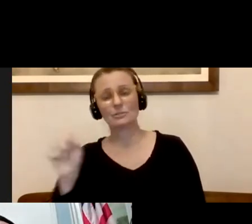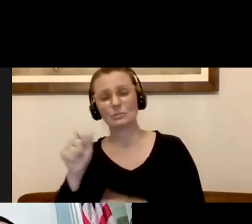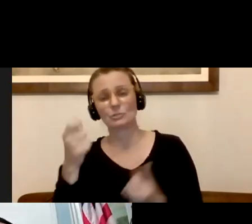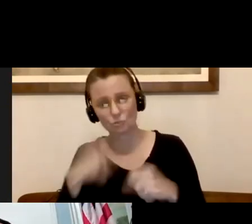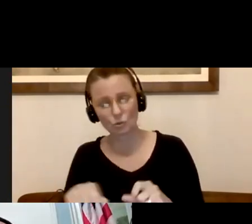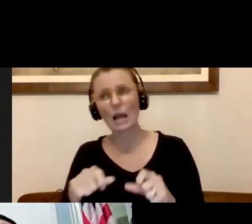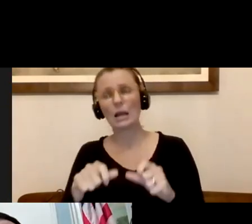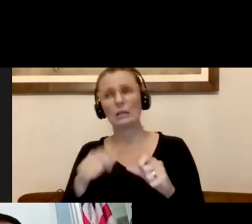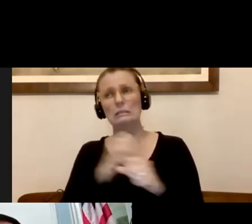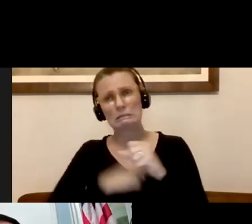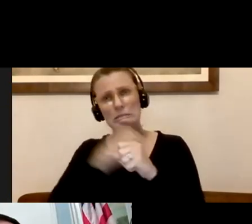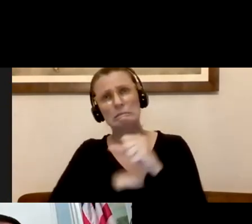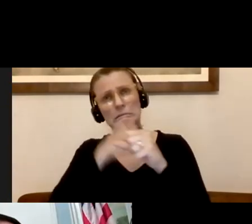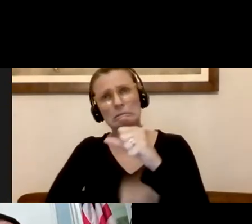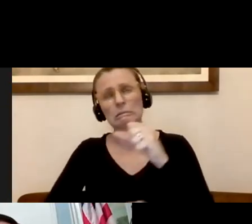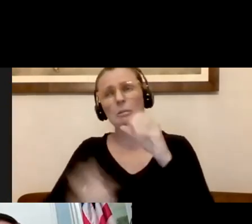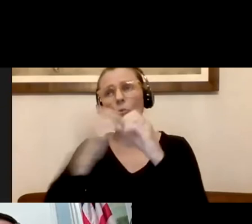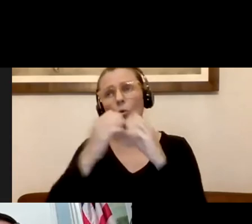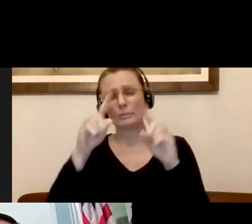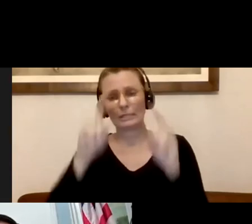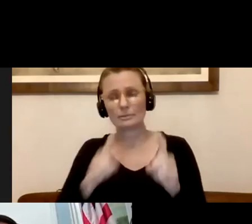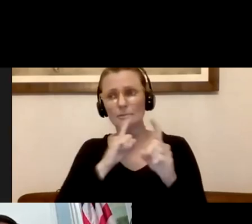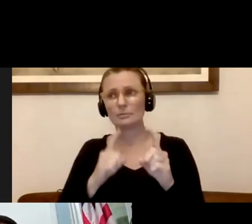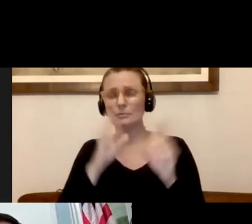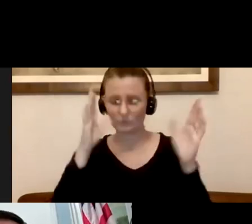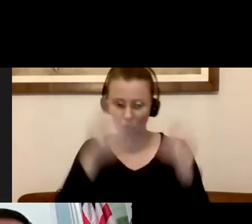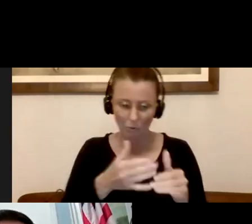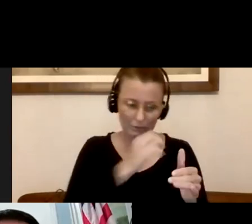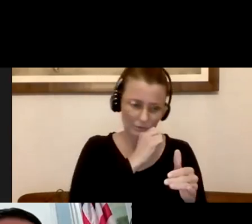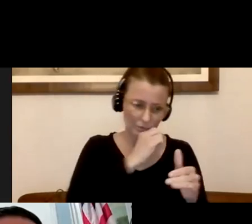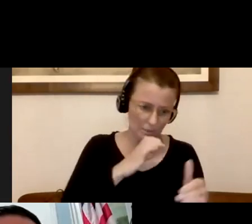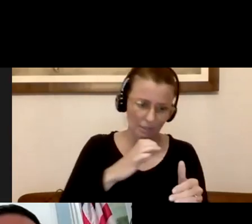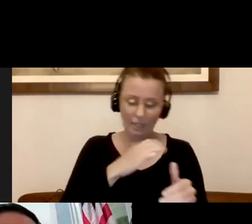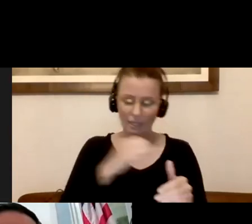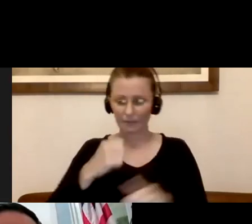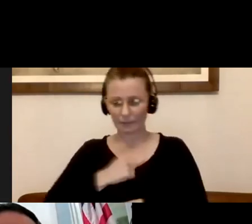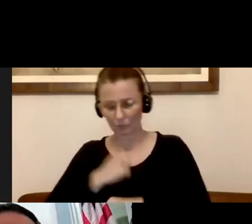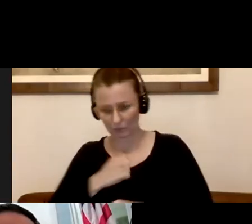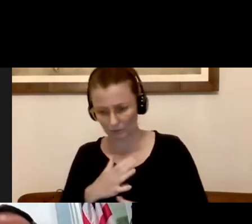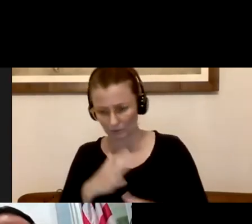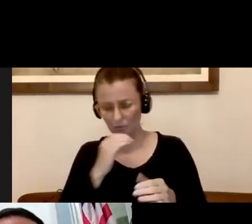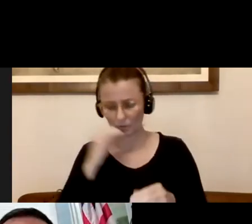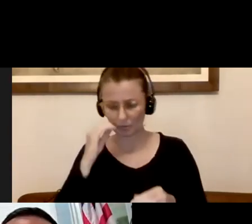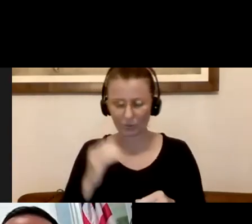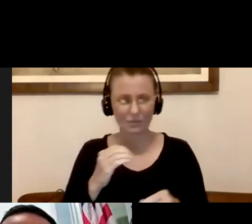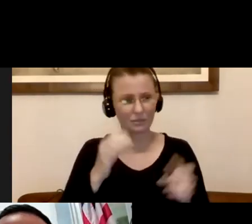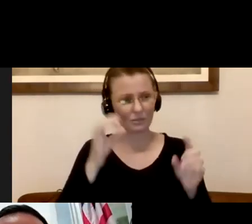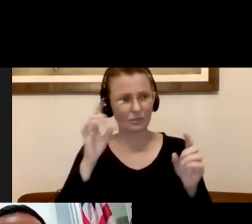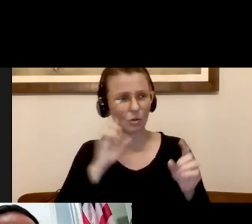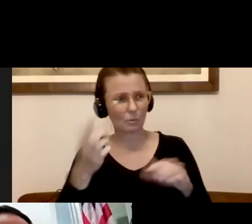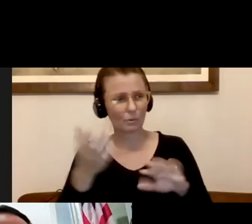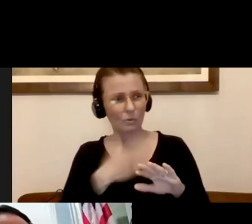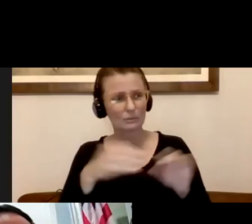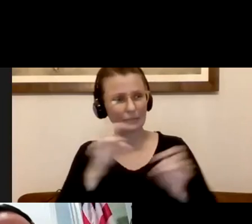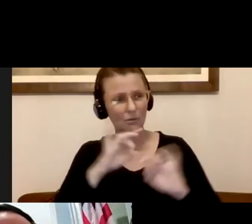testing, and they've been focused, obviously, around senior buildings and veterans homes, where they've been, we've all heard those terrible reports, what happened in those buildings. But we're focused here in our